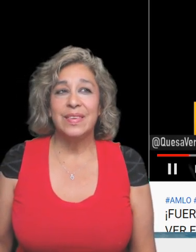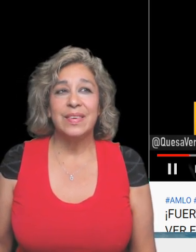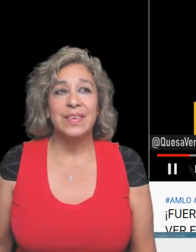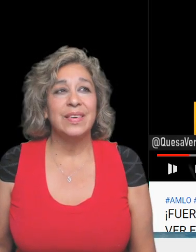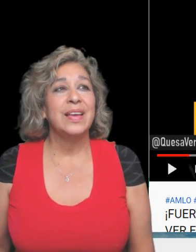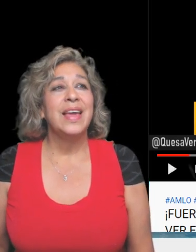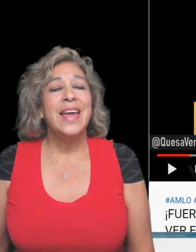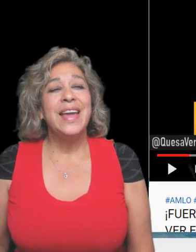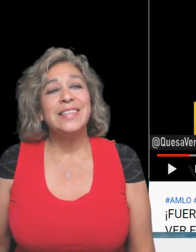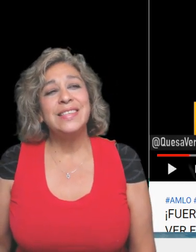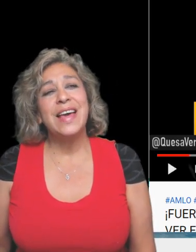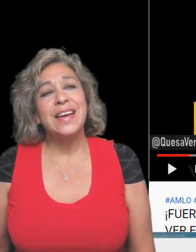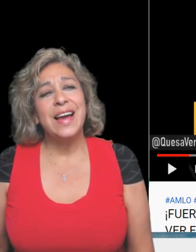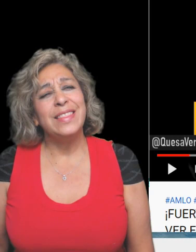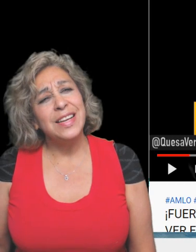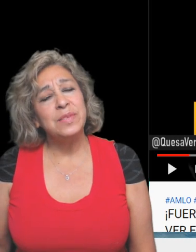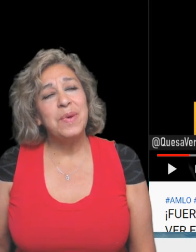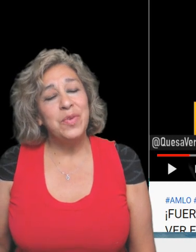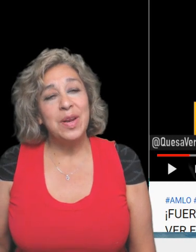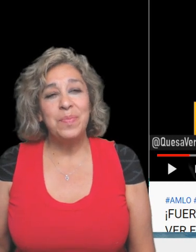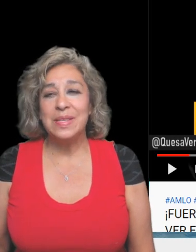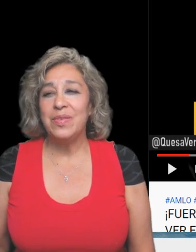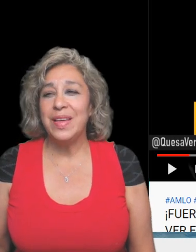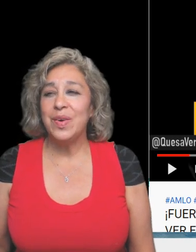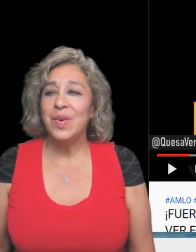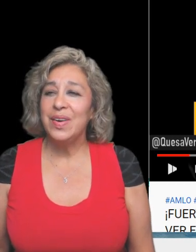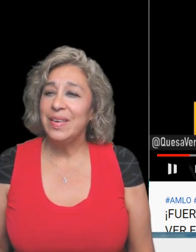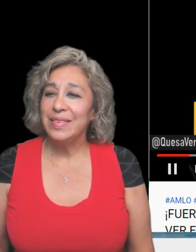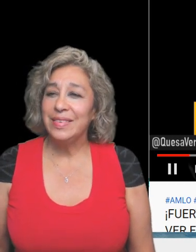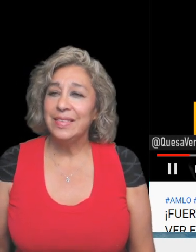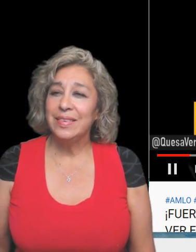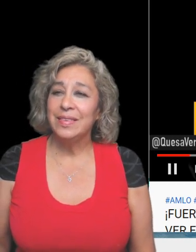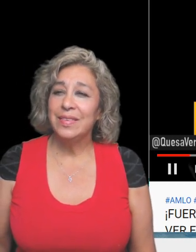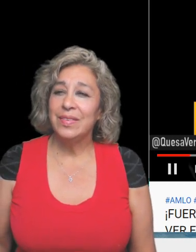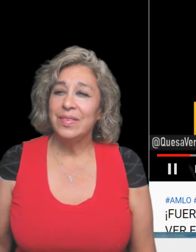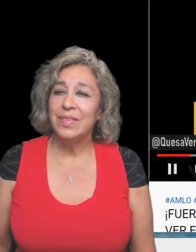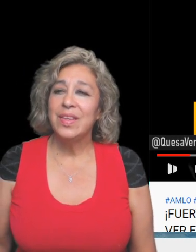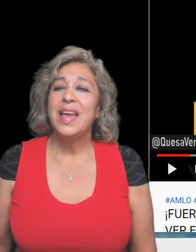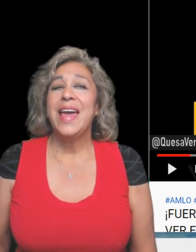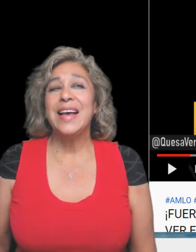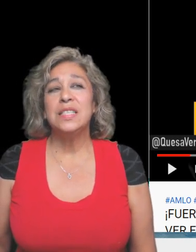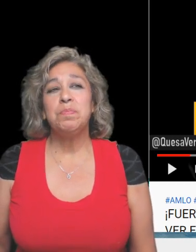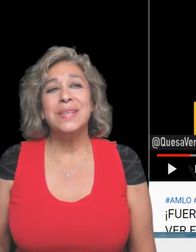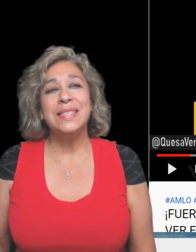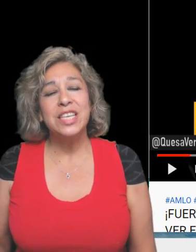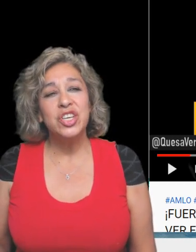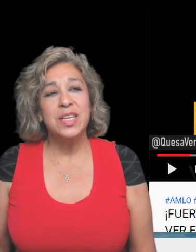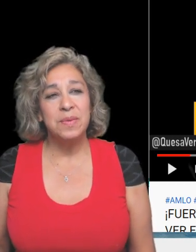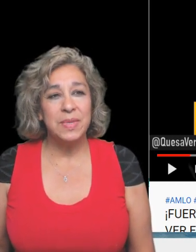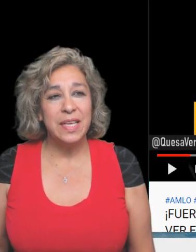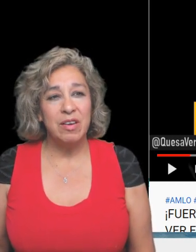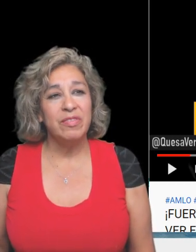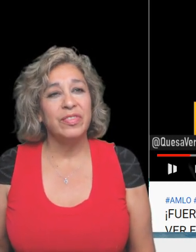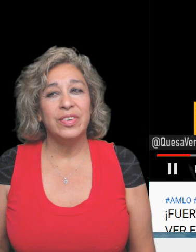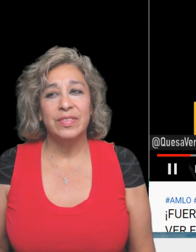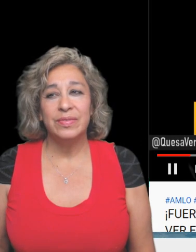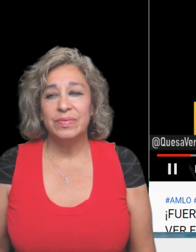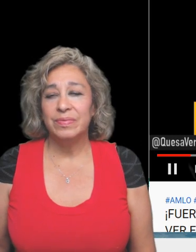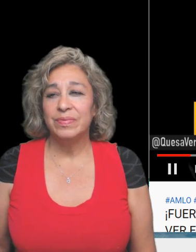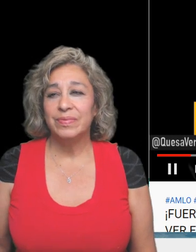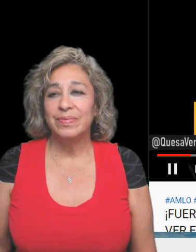in image it's that Andres Manuel Lopez Obrador has positioned himself